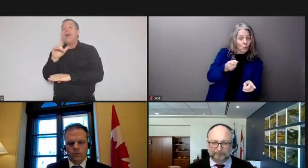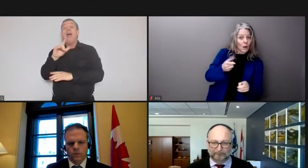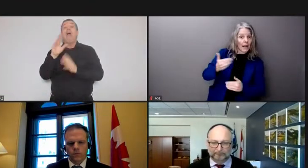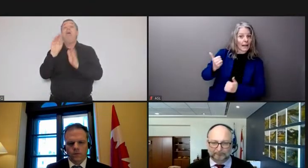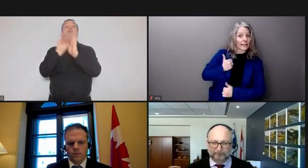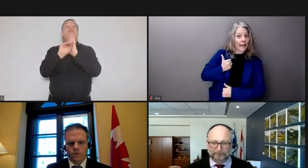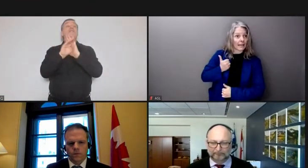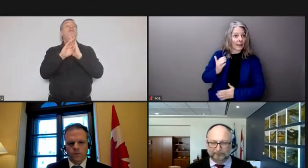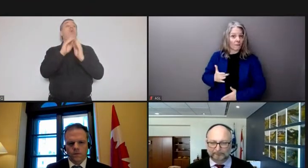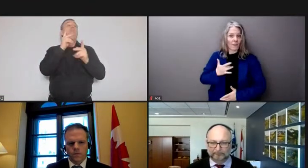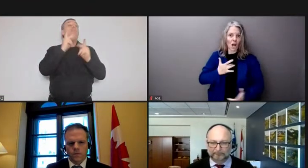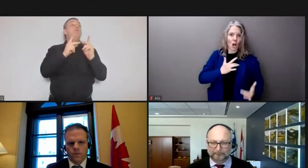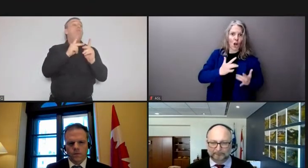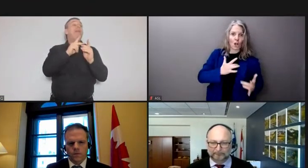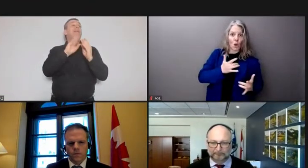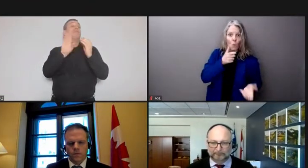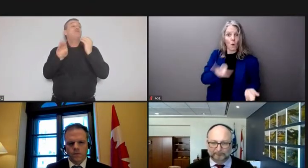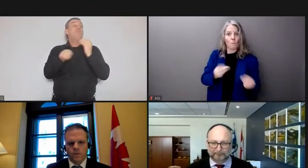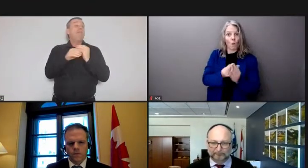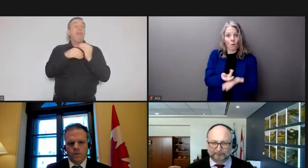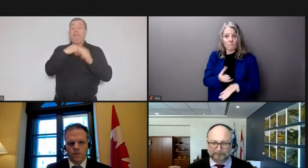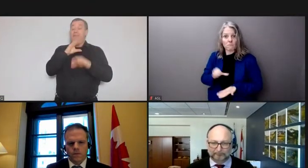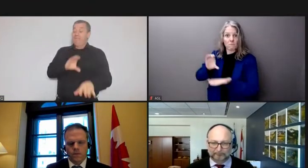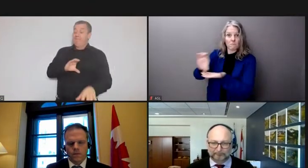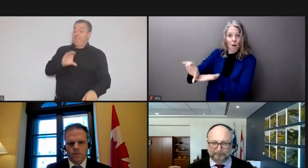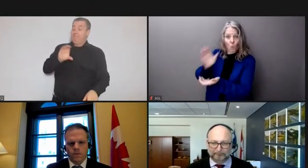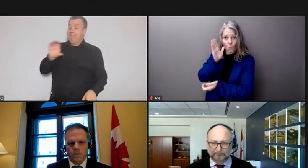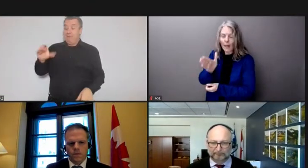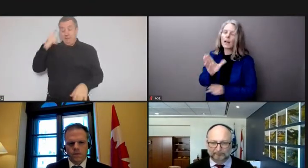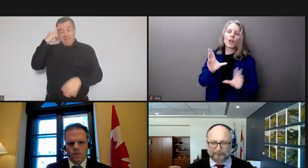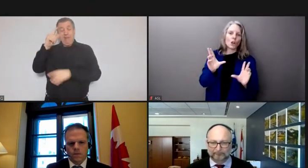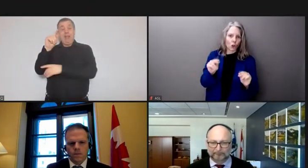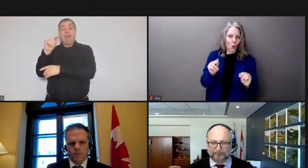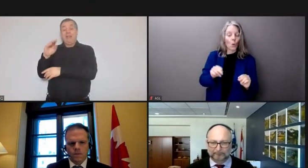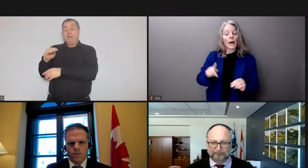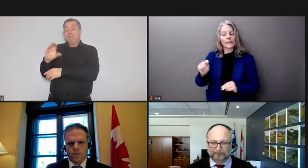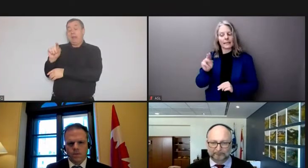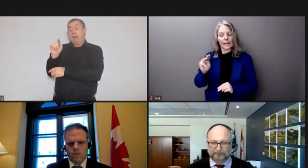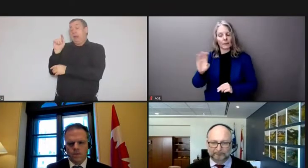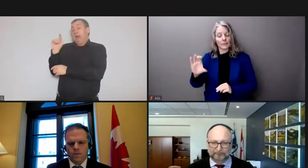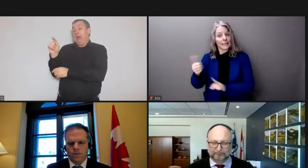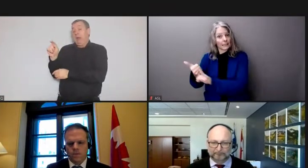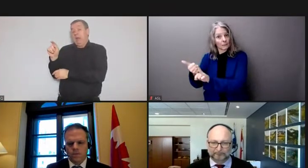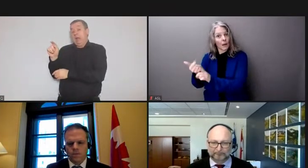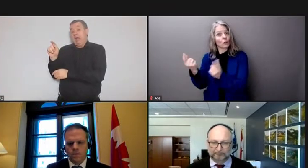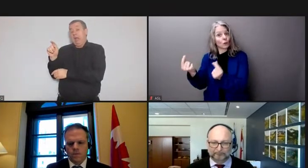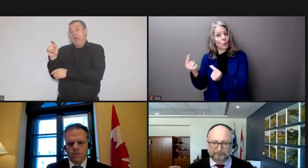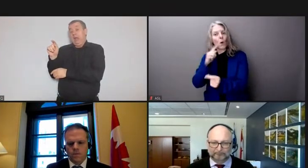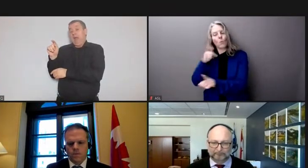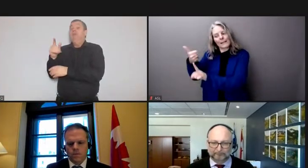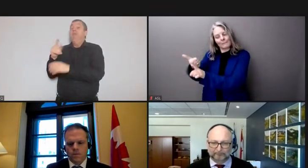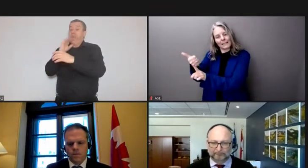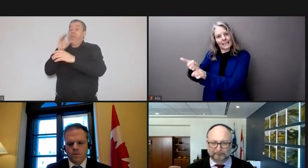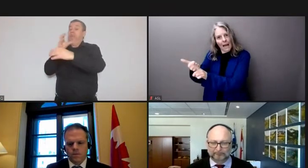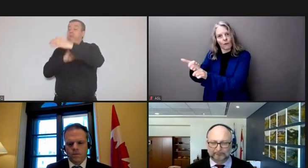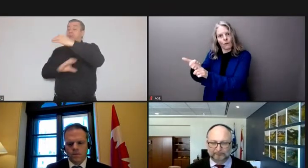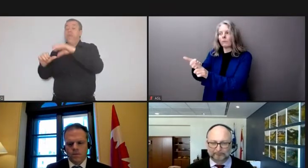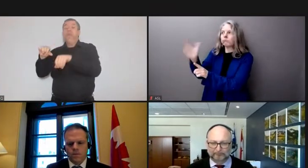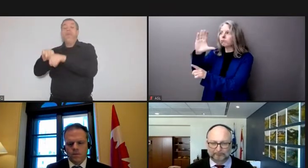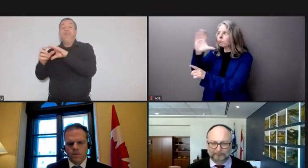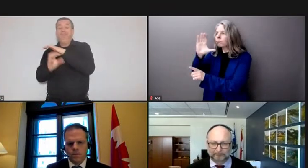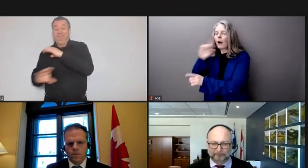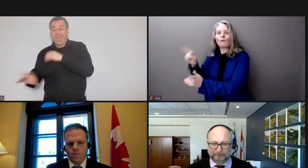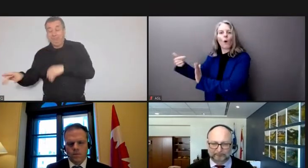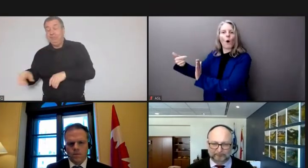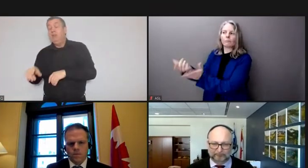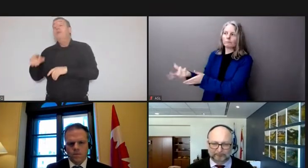in tmc tmc will secure necessary funding to complete the project through third-party financing either